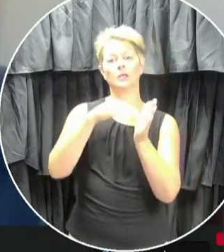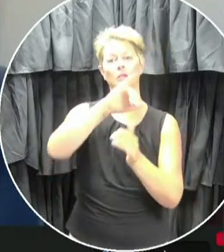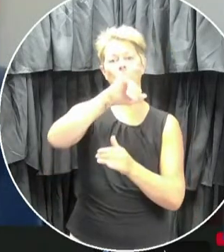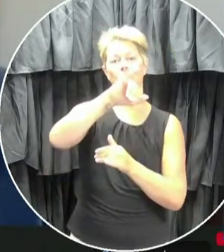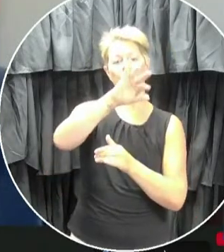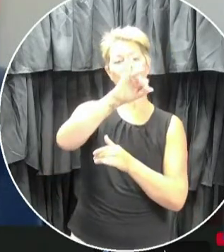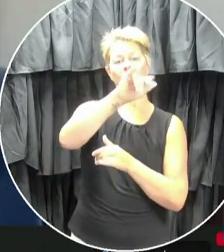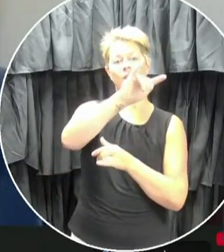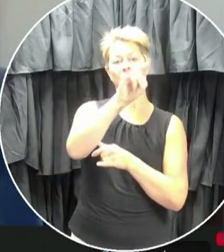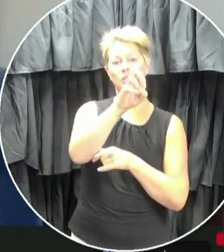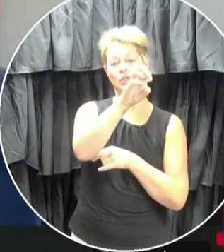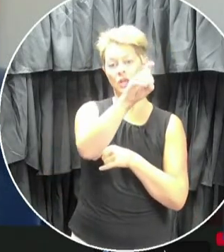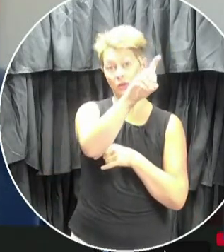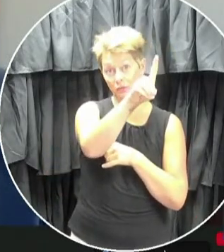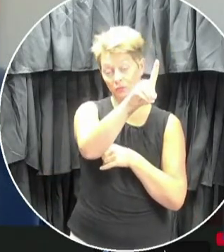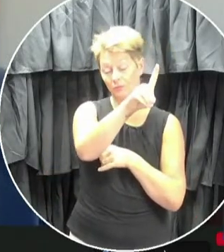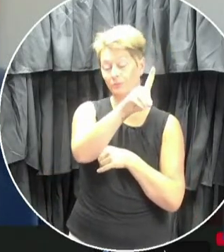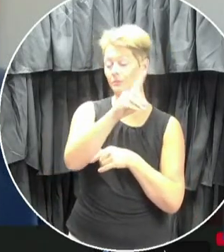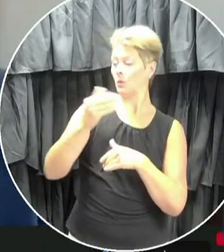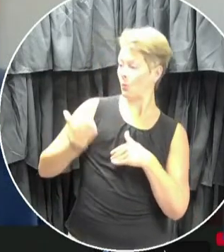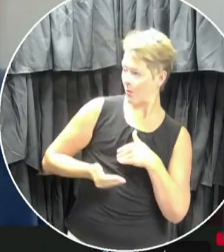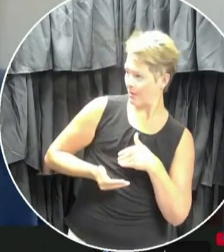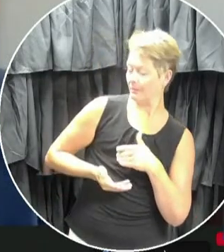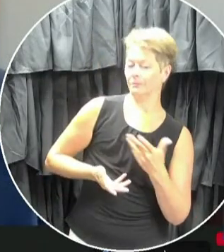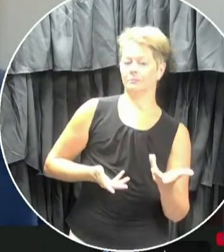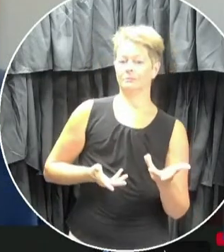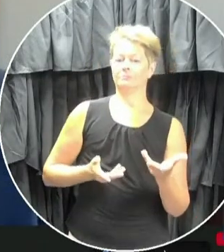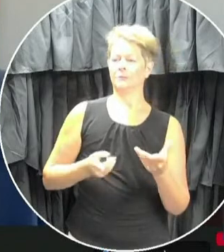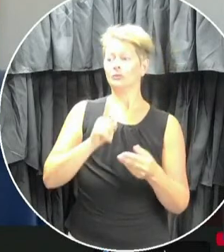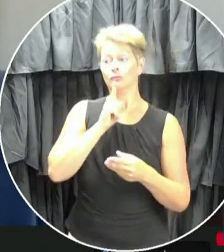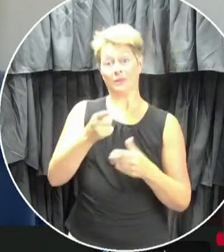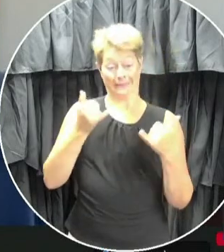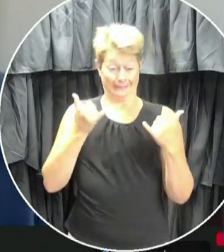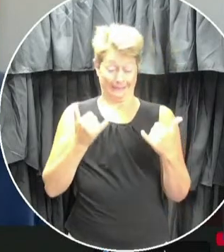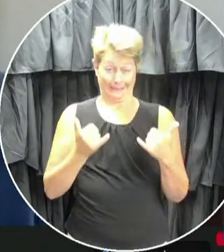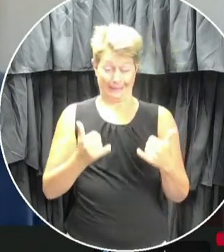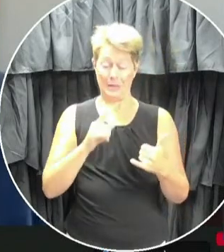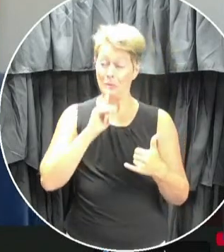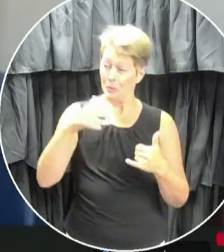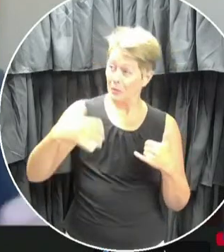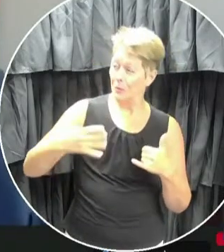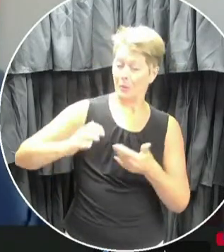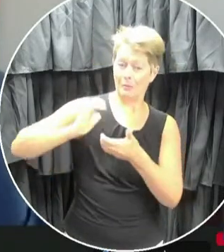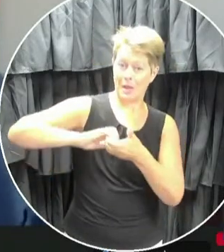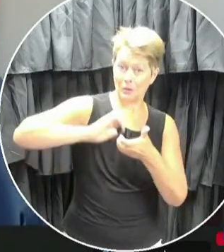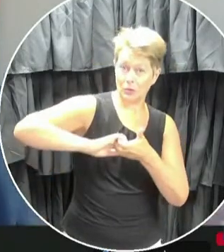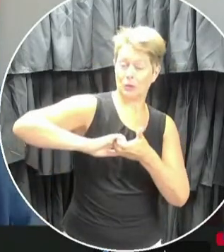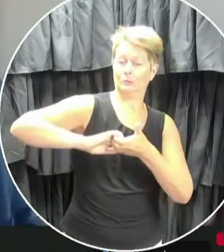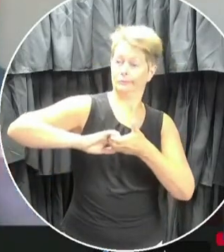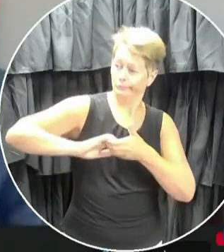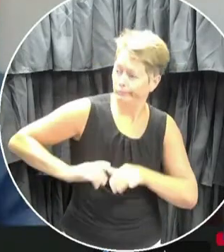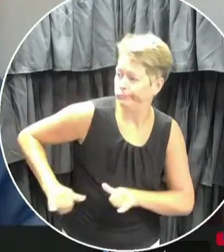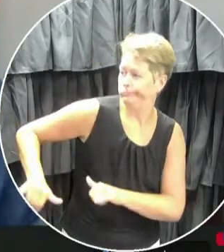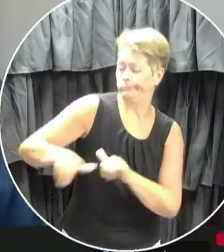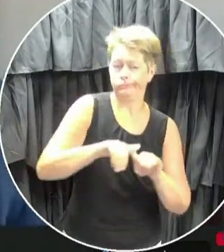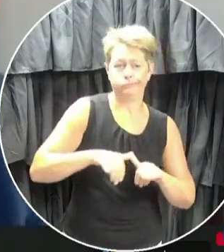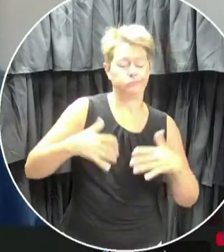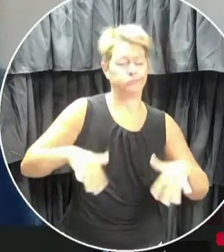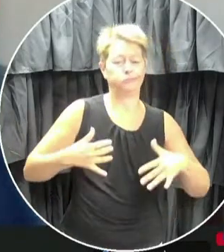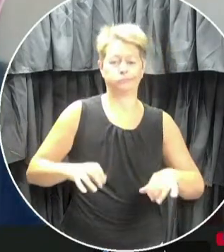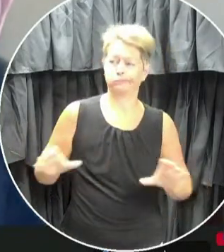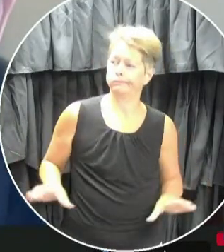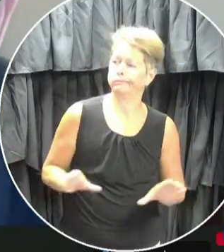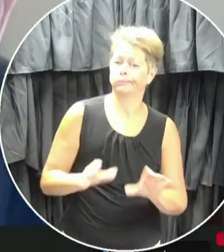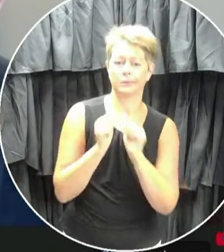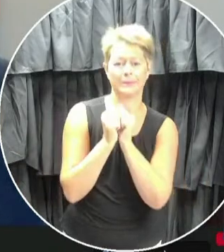officer of health, to our table. Obviously, this is clearly a partnership for moving forward that we do need our professionals in health and our professionals